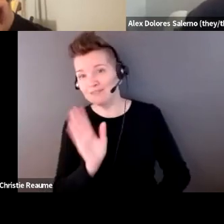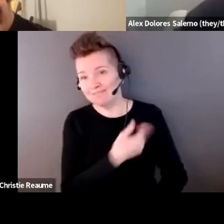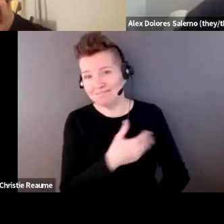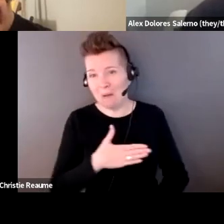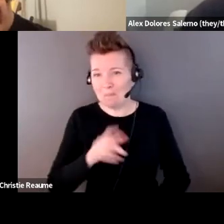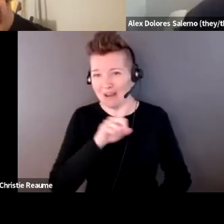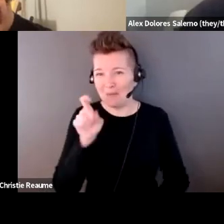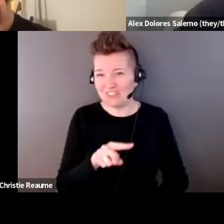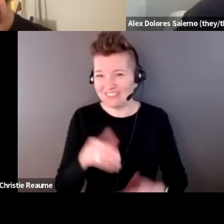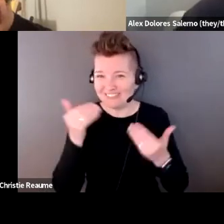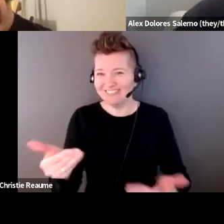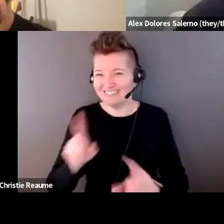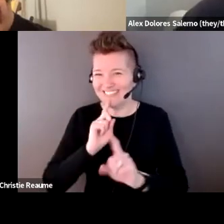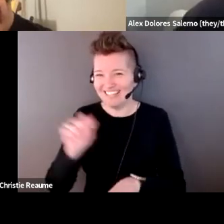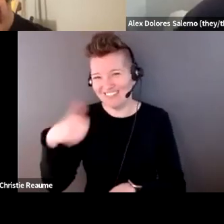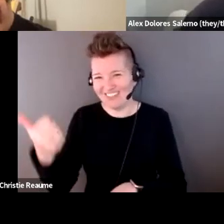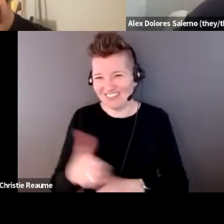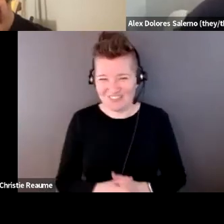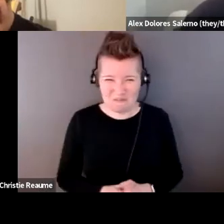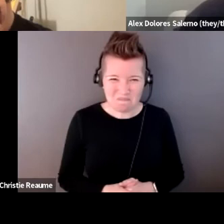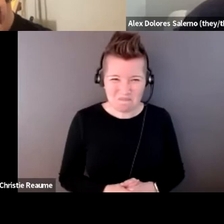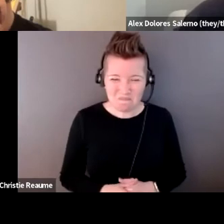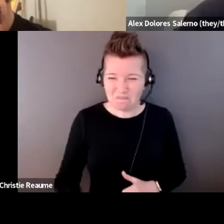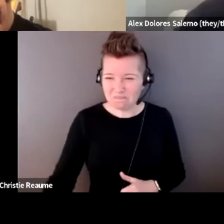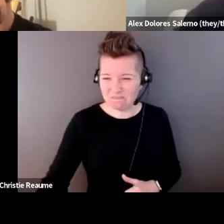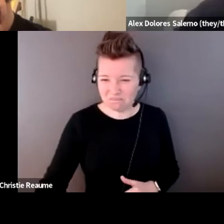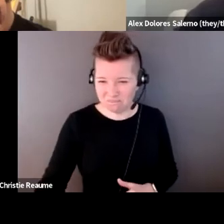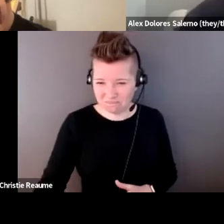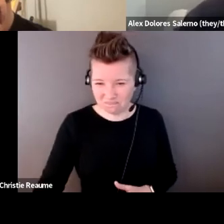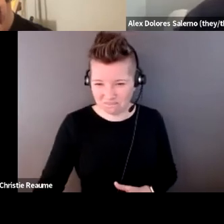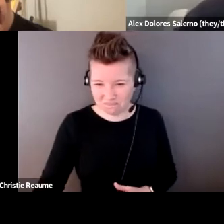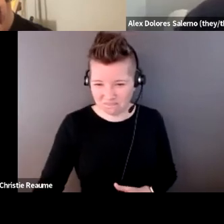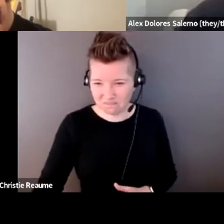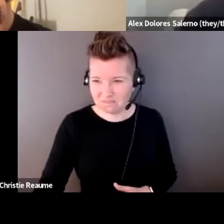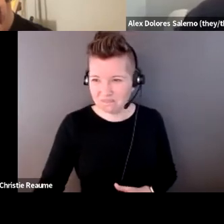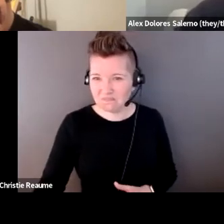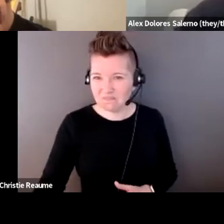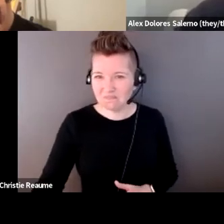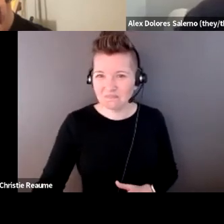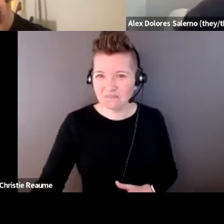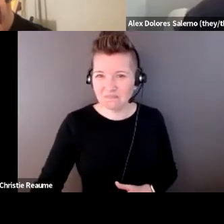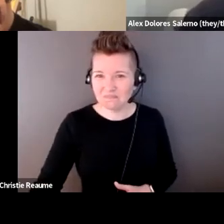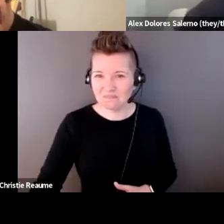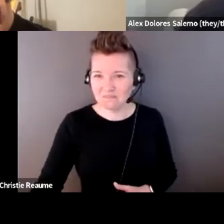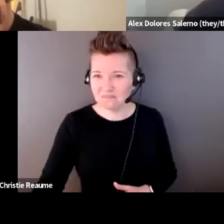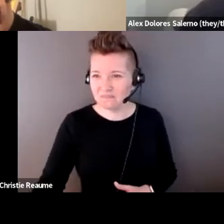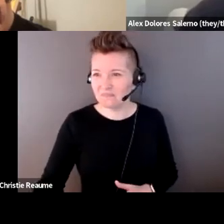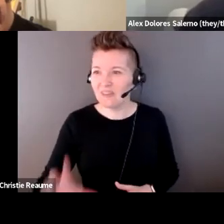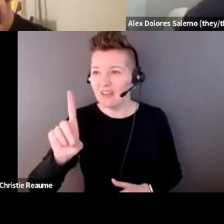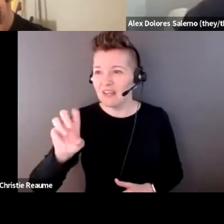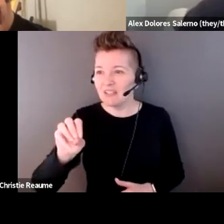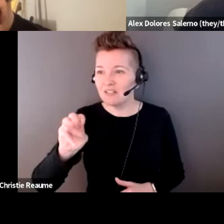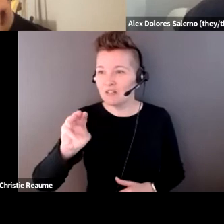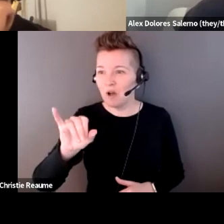free to answer those as well. So the first question we got from Dominic such incredible work